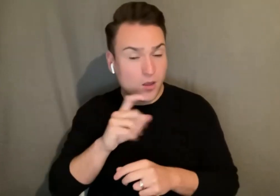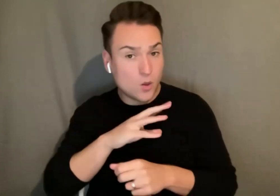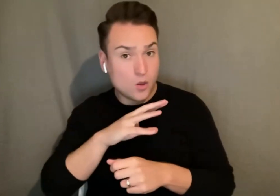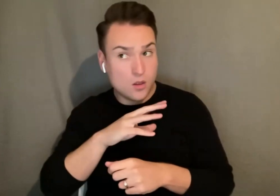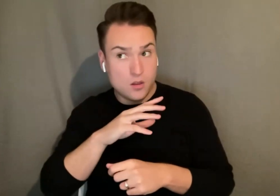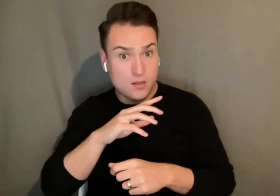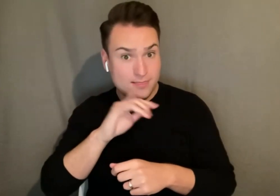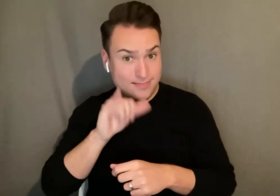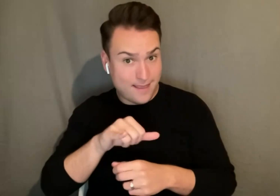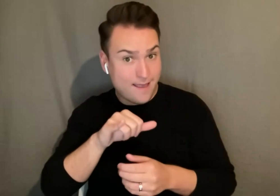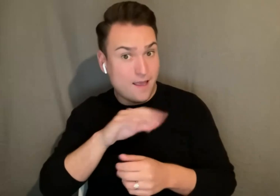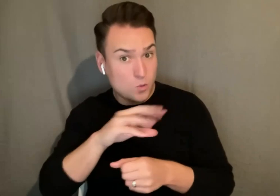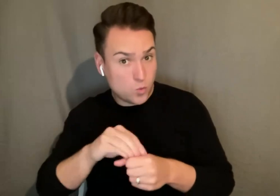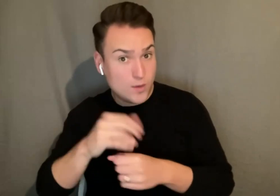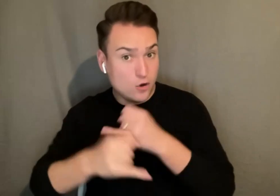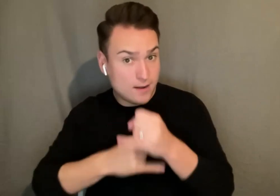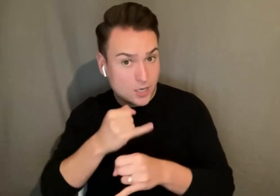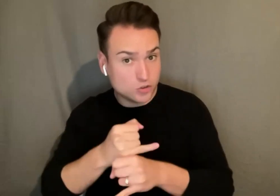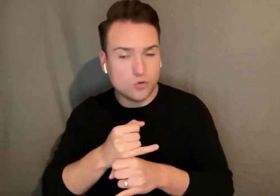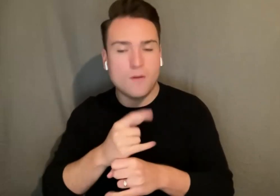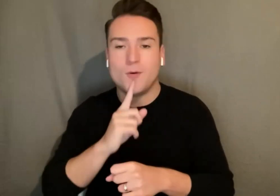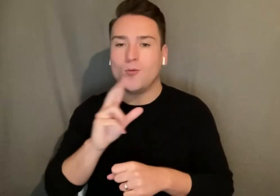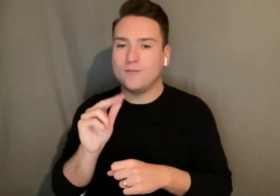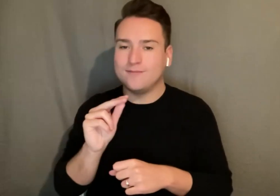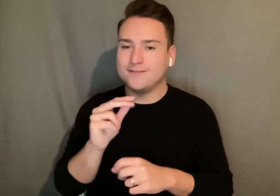international tour and they're actually talking about a US tour